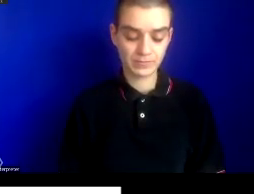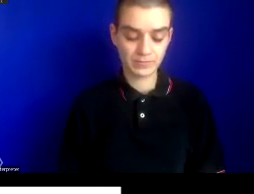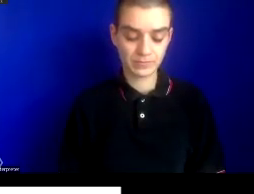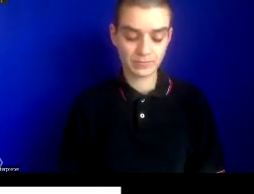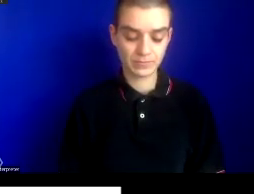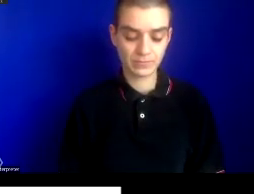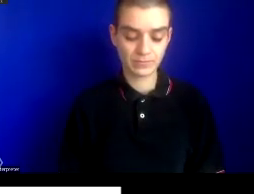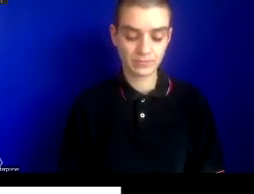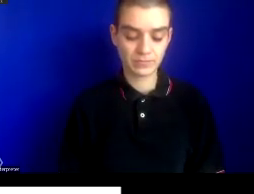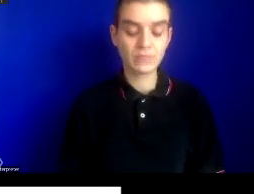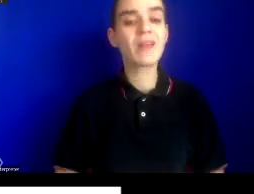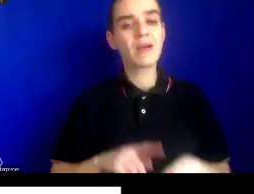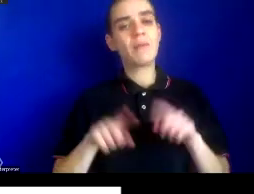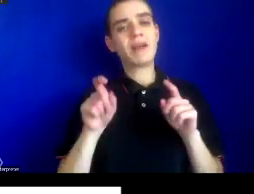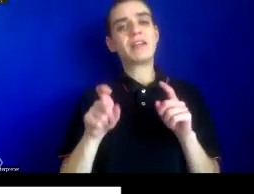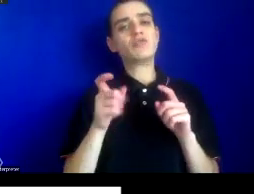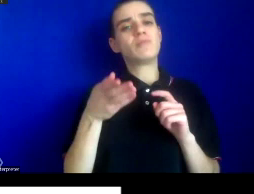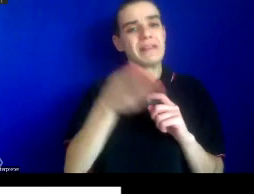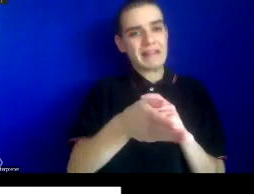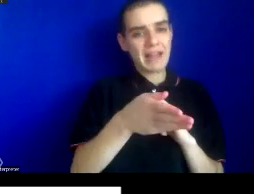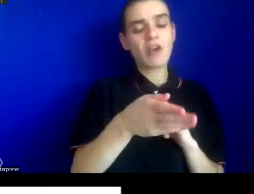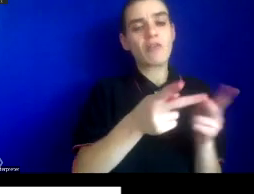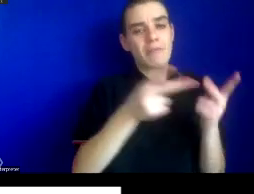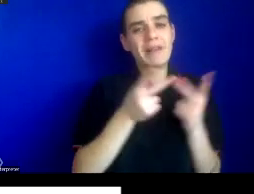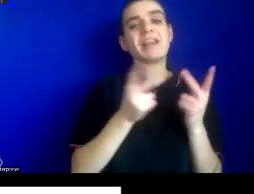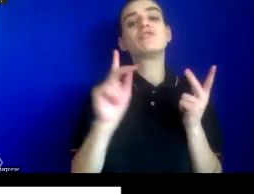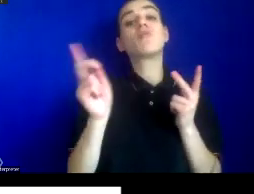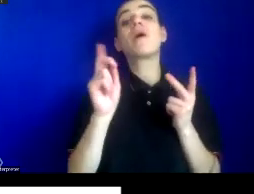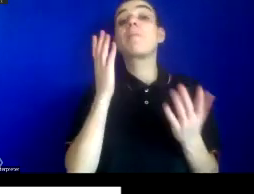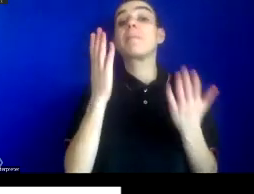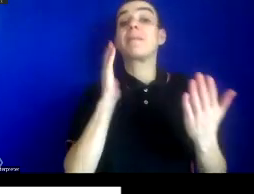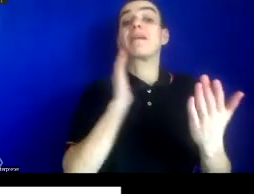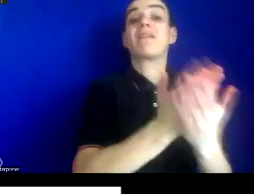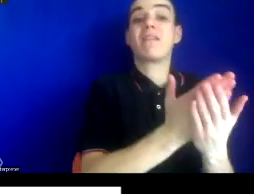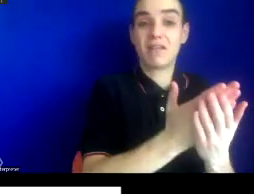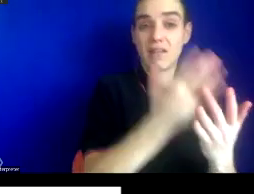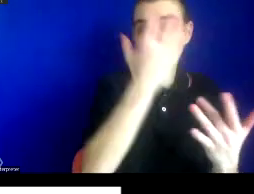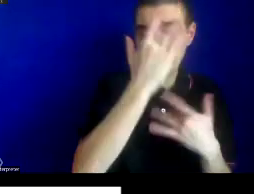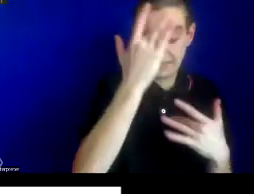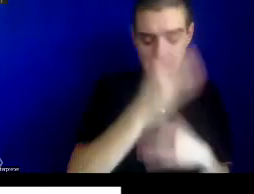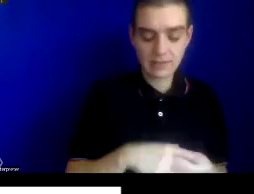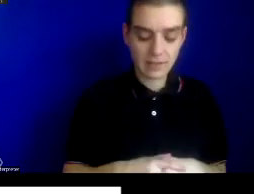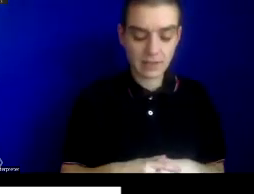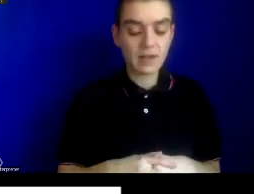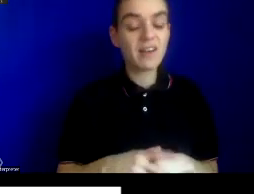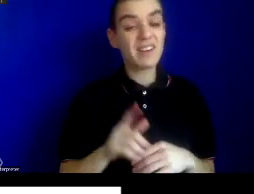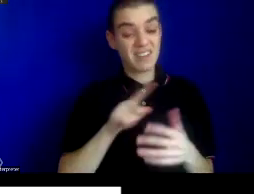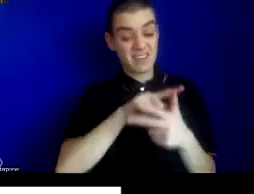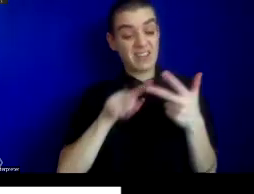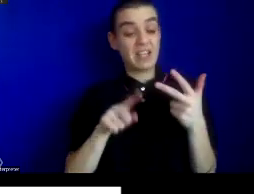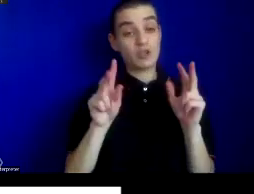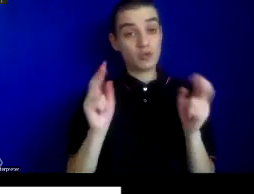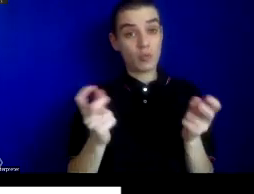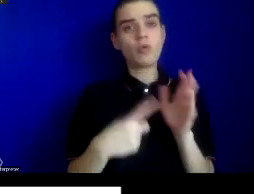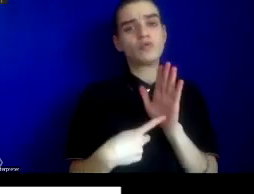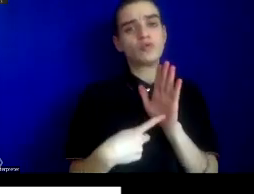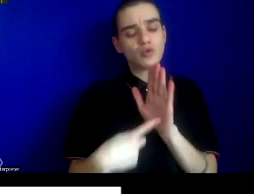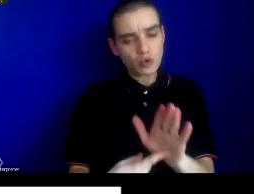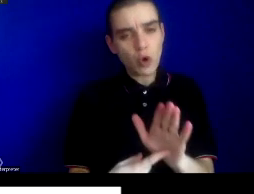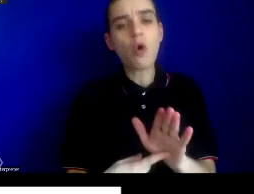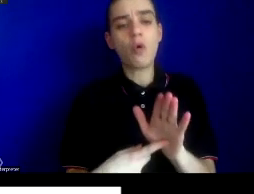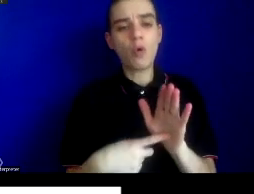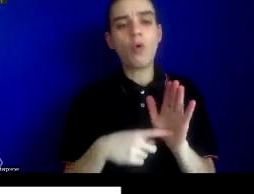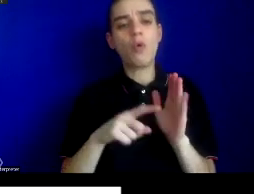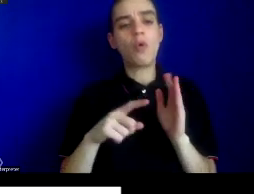reach. These quotations are a window into the landscapes of relations onto which epidemiological and medical knowledge are mapped